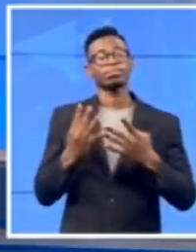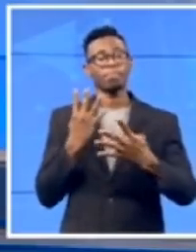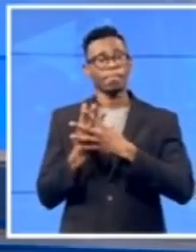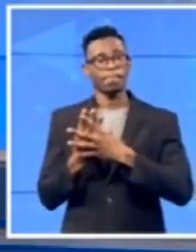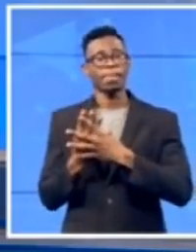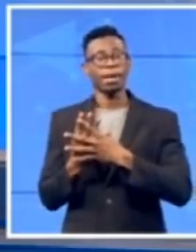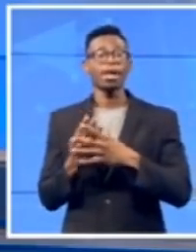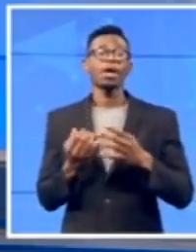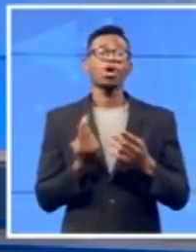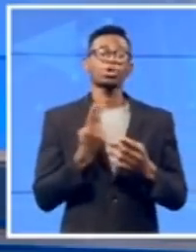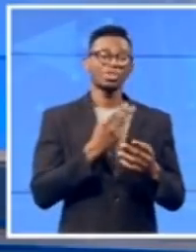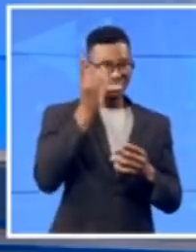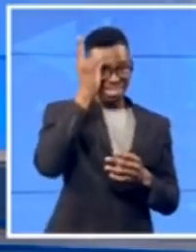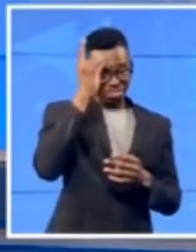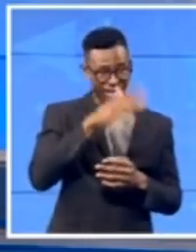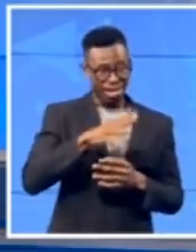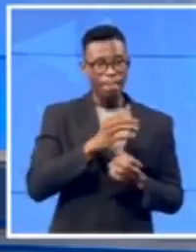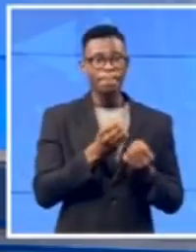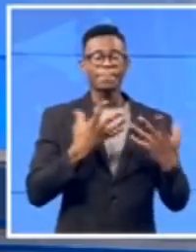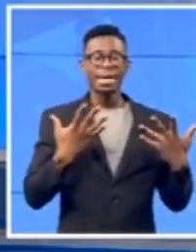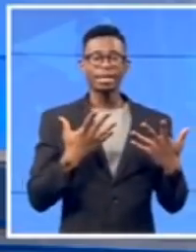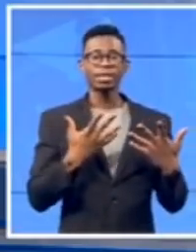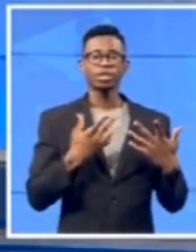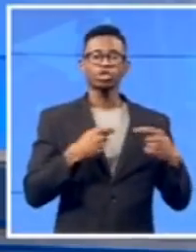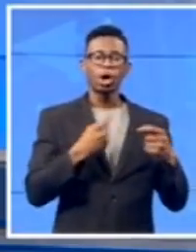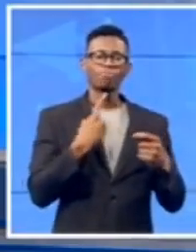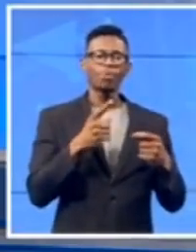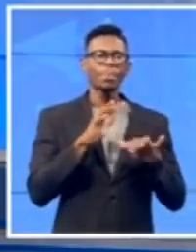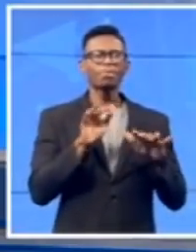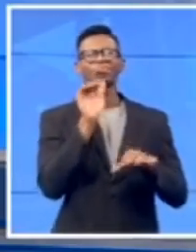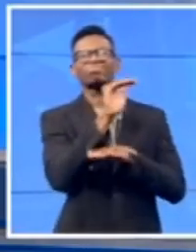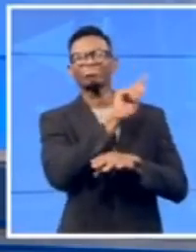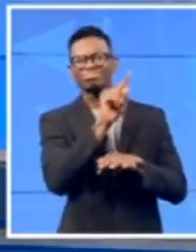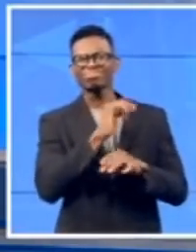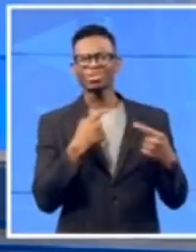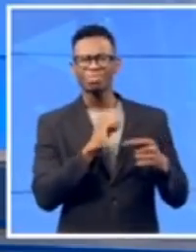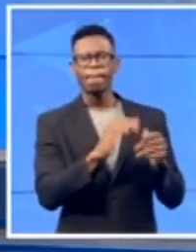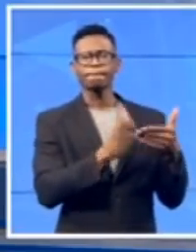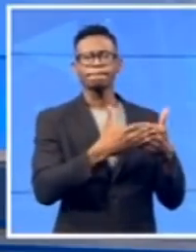Operation Dudula not being able to launch its operations in Guazulu-Natal. Let's take you live to that court process.